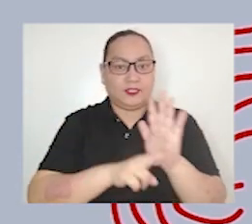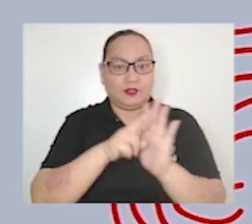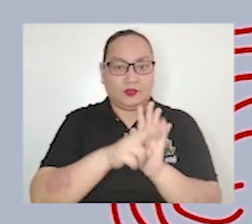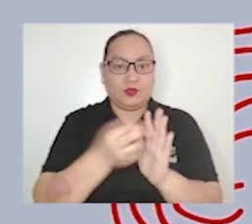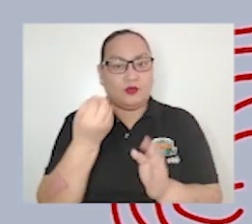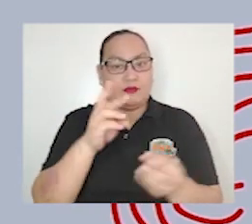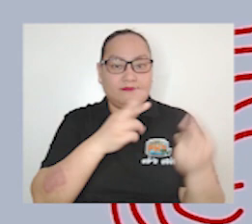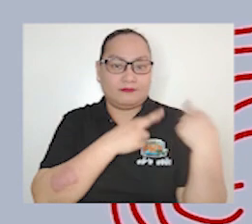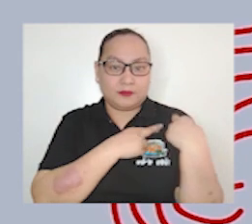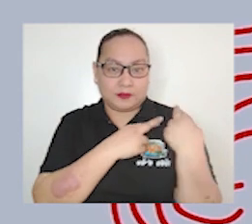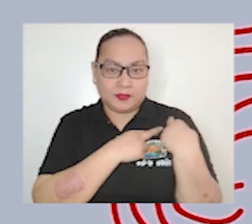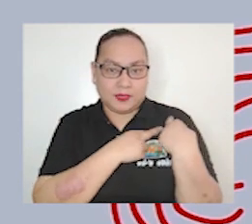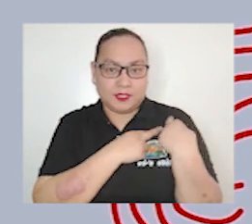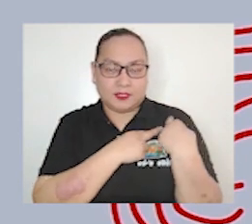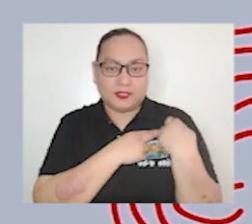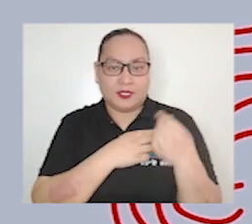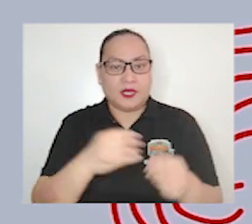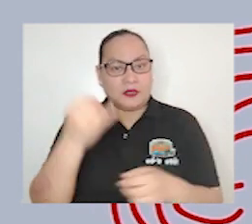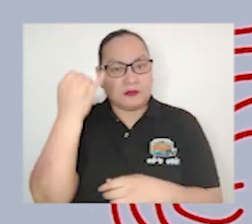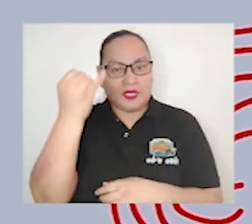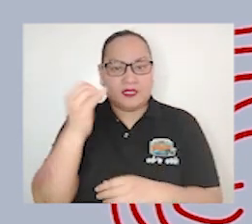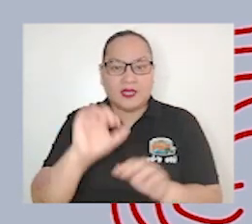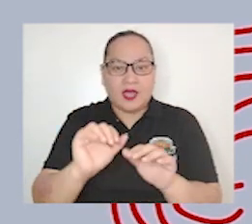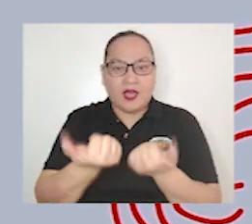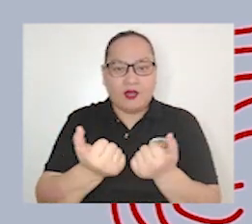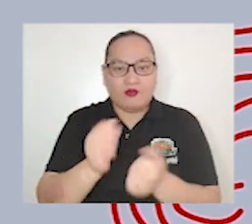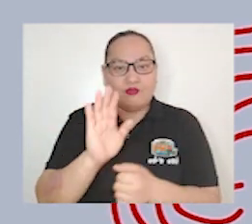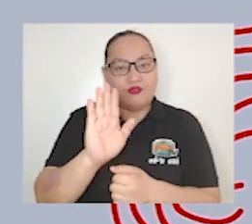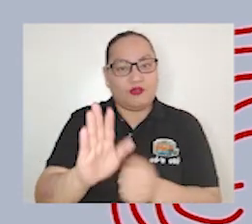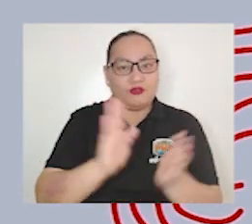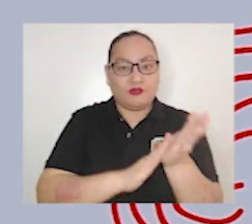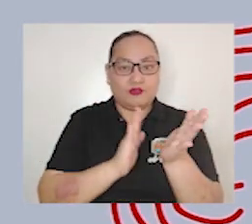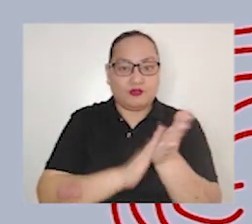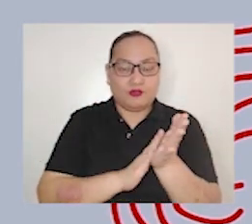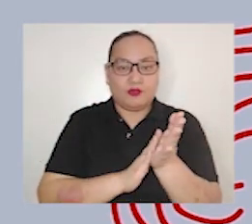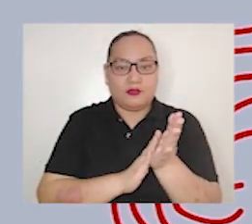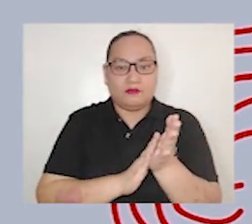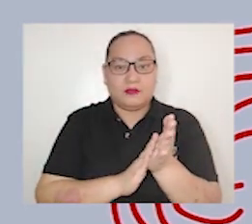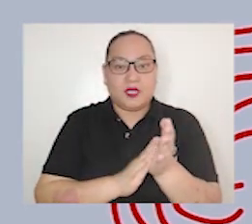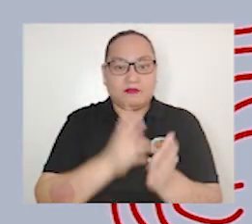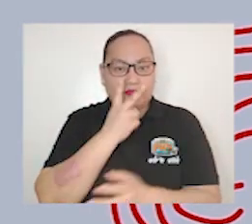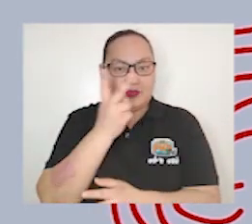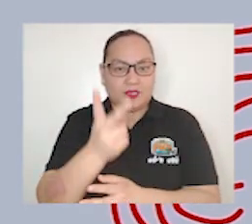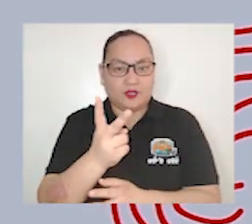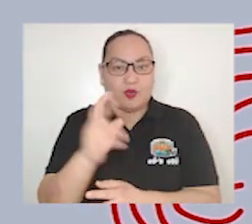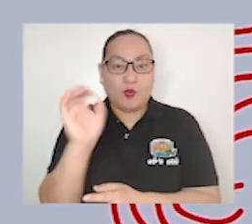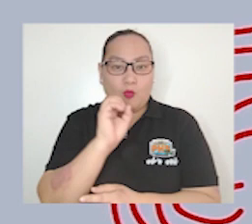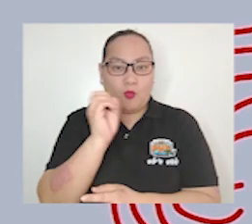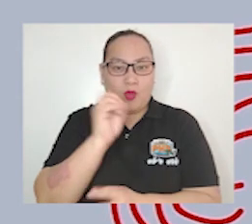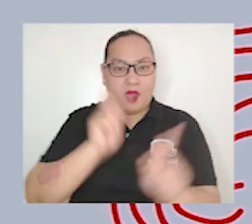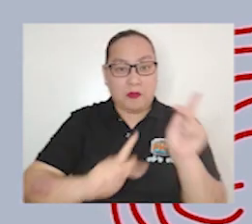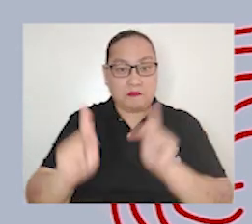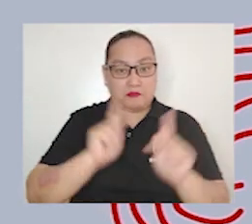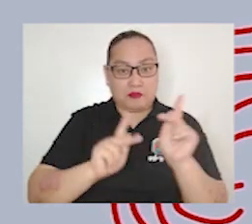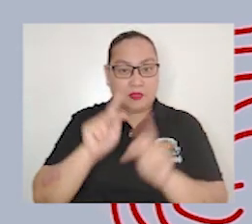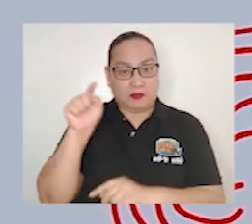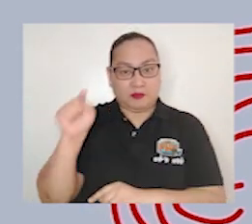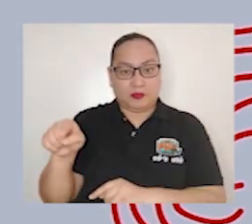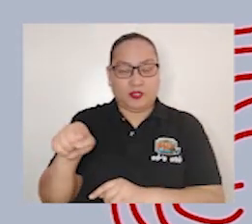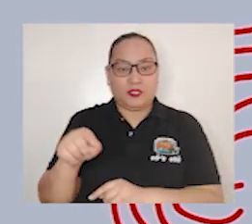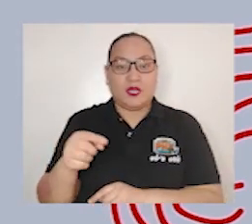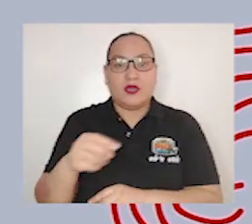mga katanungan mga katanungan without them everyone